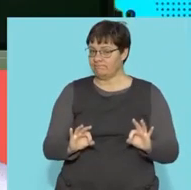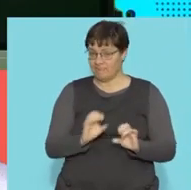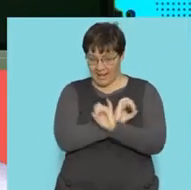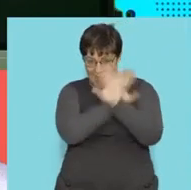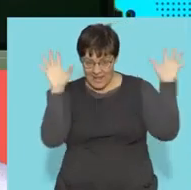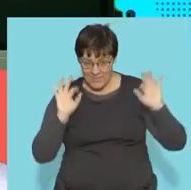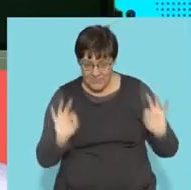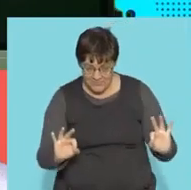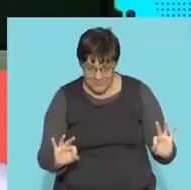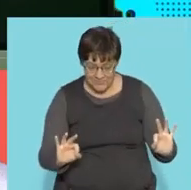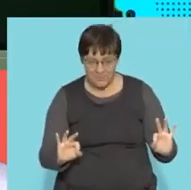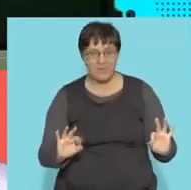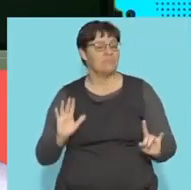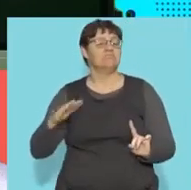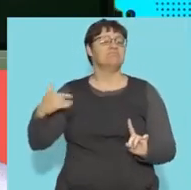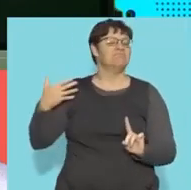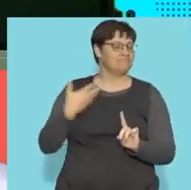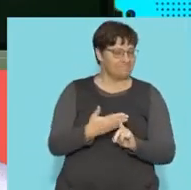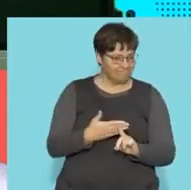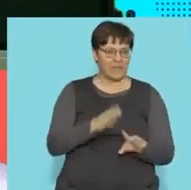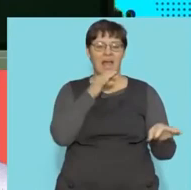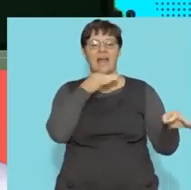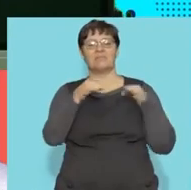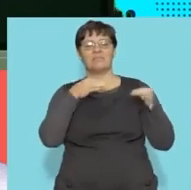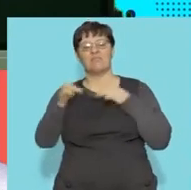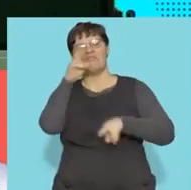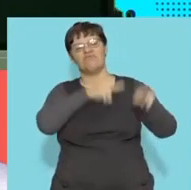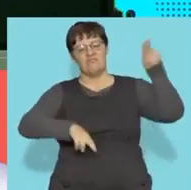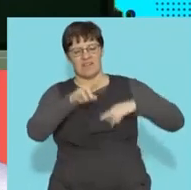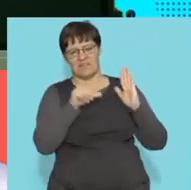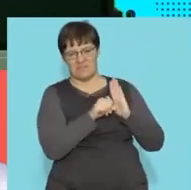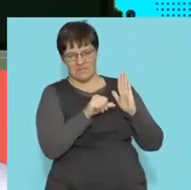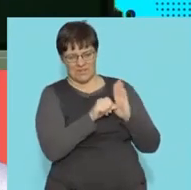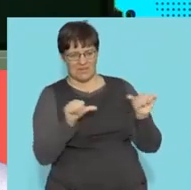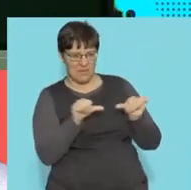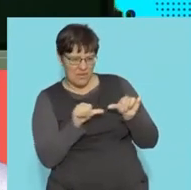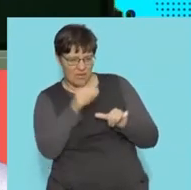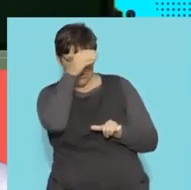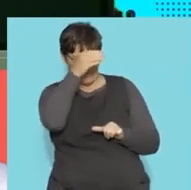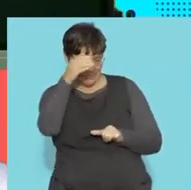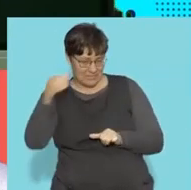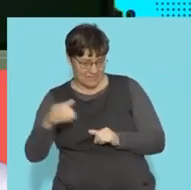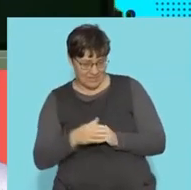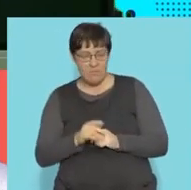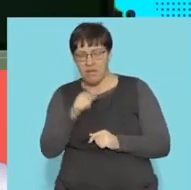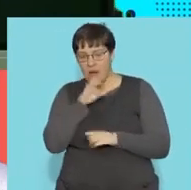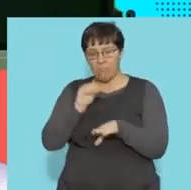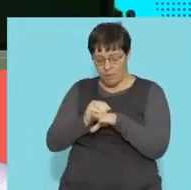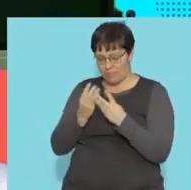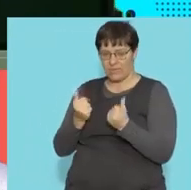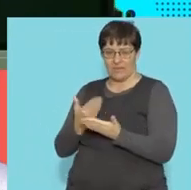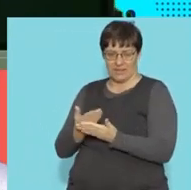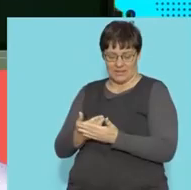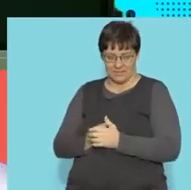that you're with me so far. All that I've done up till this point is just revise some important measurement concepts that can help me solve